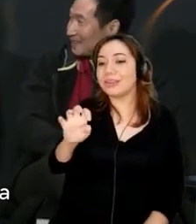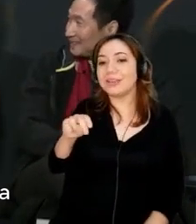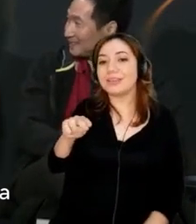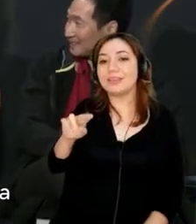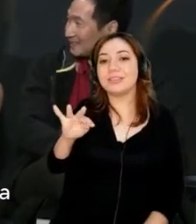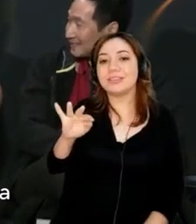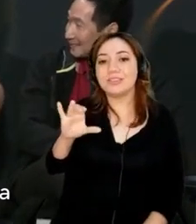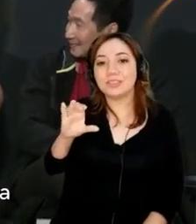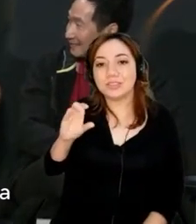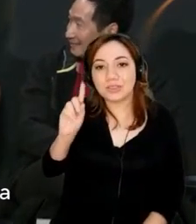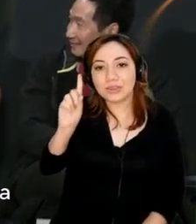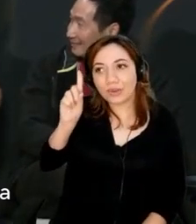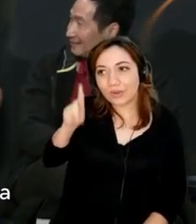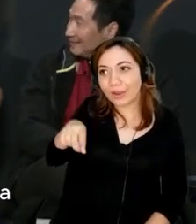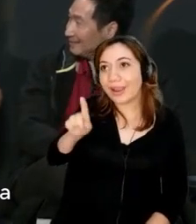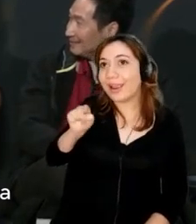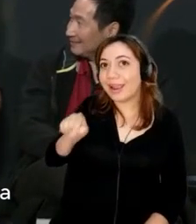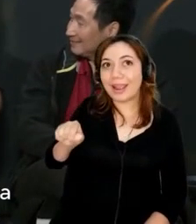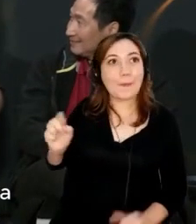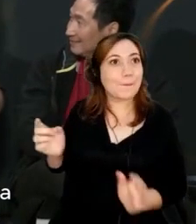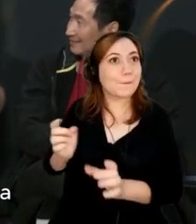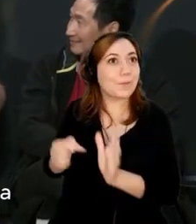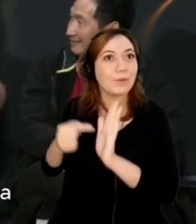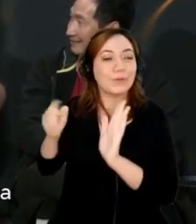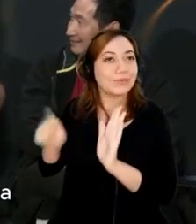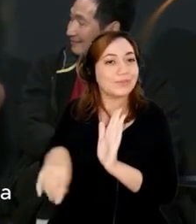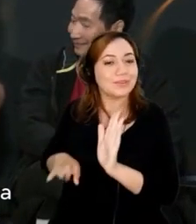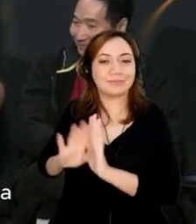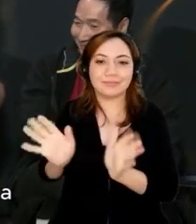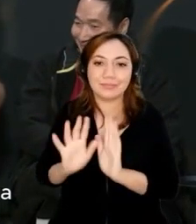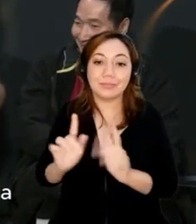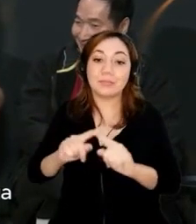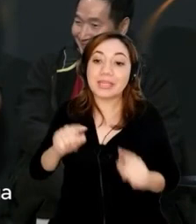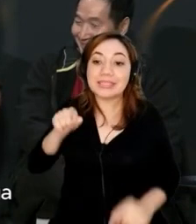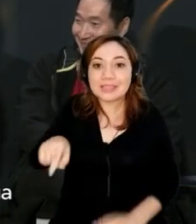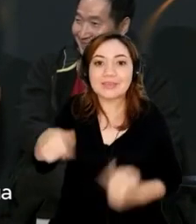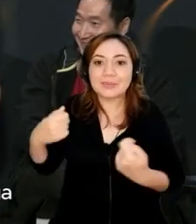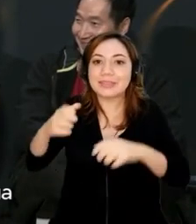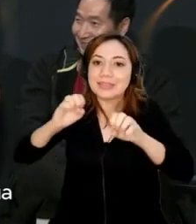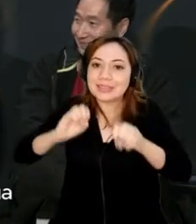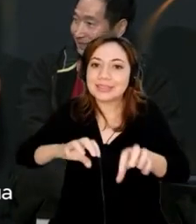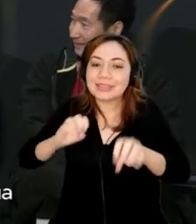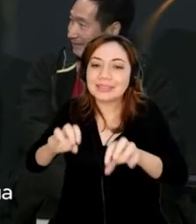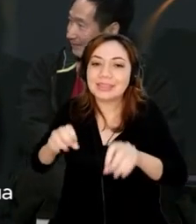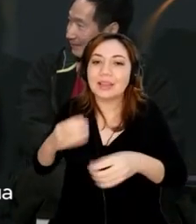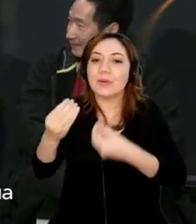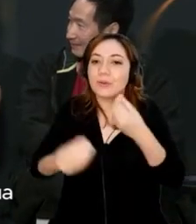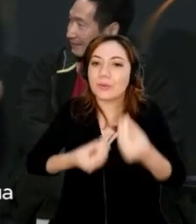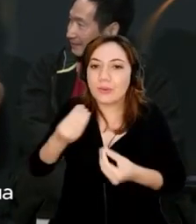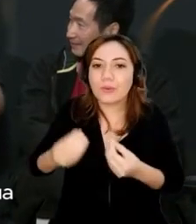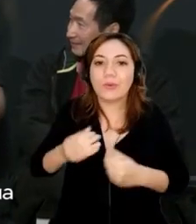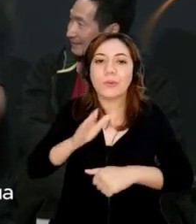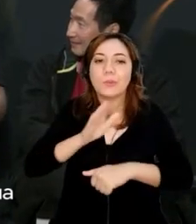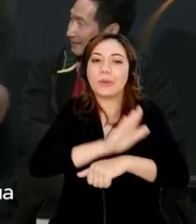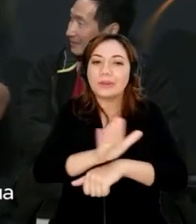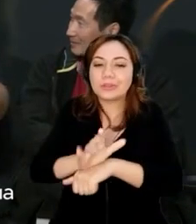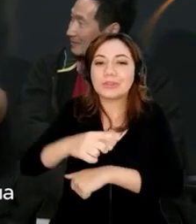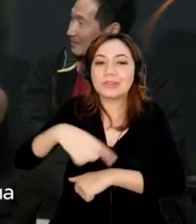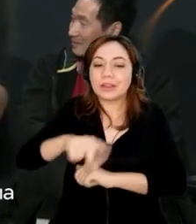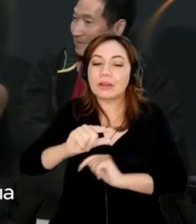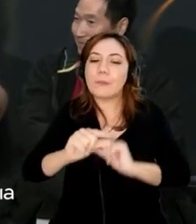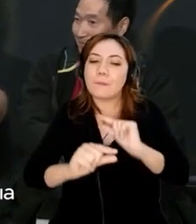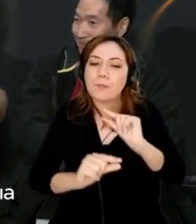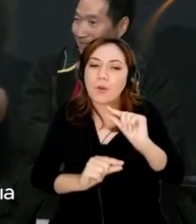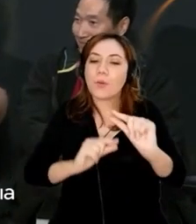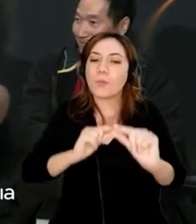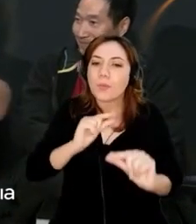But the truth of the matter is, in teaching that, in helping them along in small doses, small wins, base